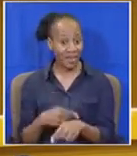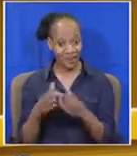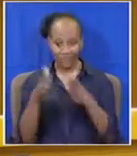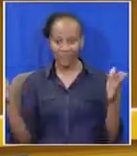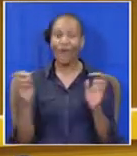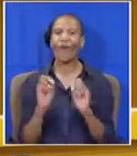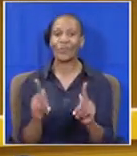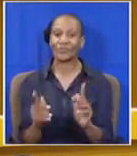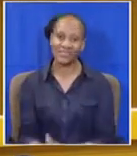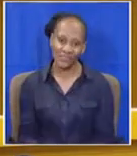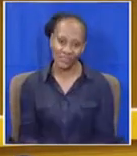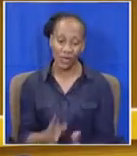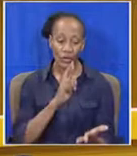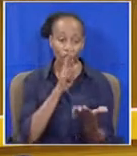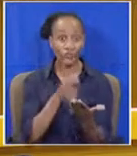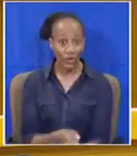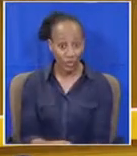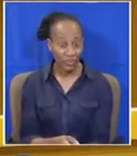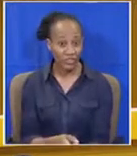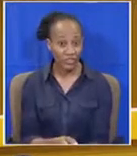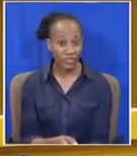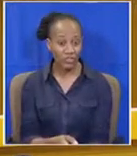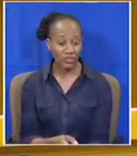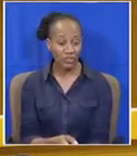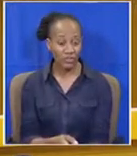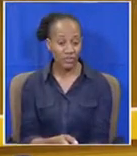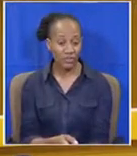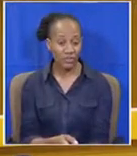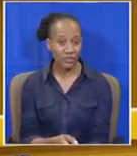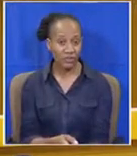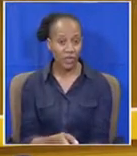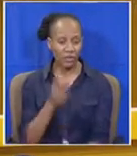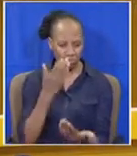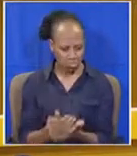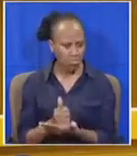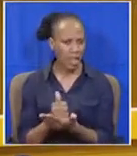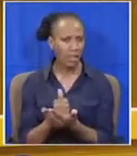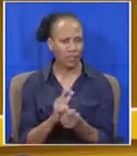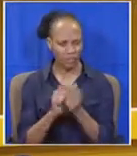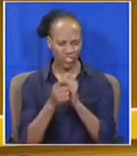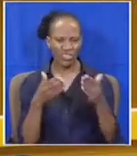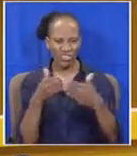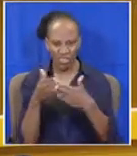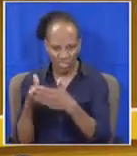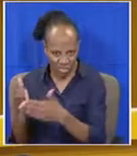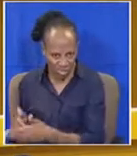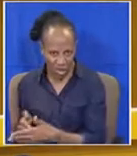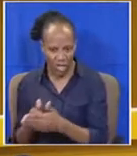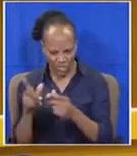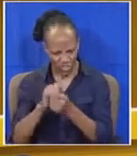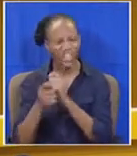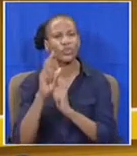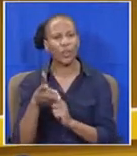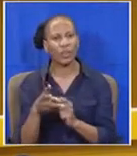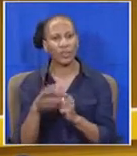The recommendation on administrative bureaucracy which will reduce a red tape and help in reducing poverty,